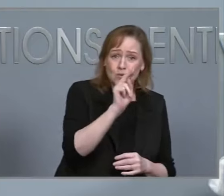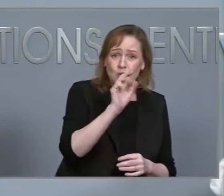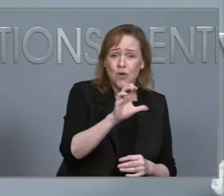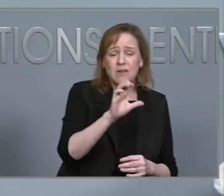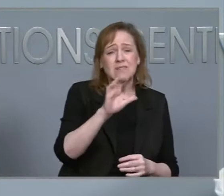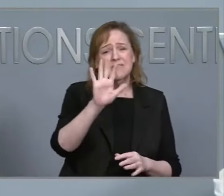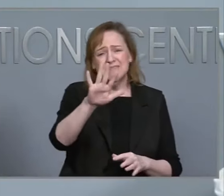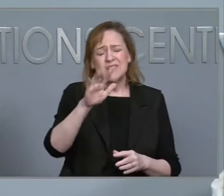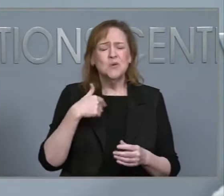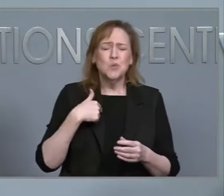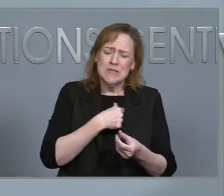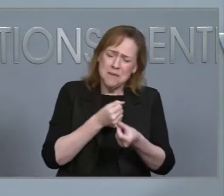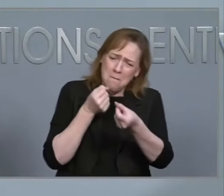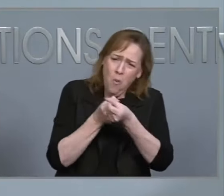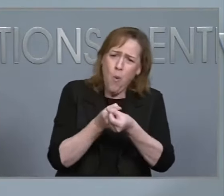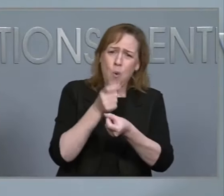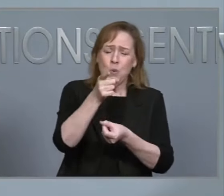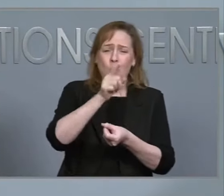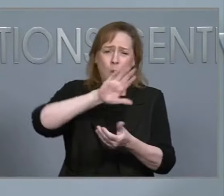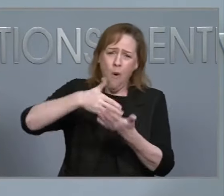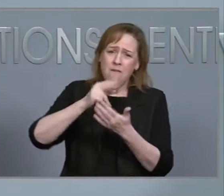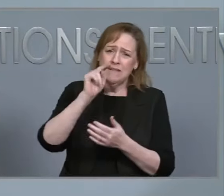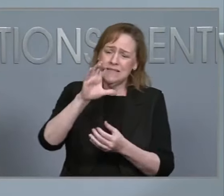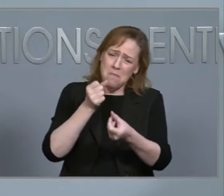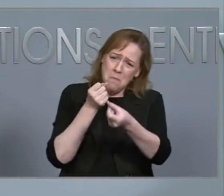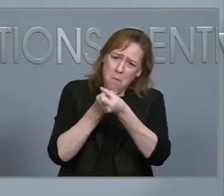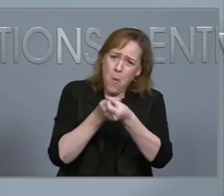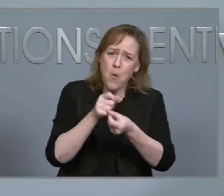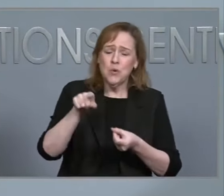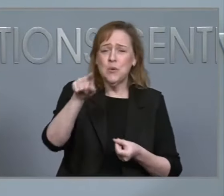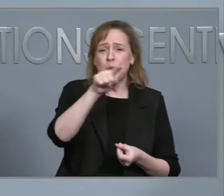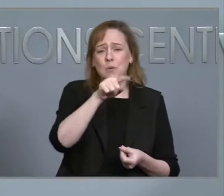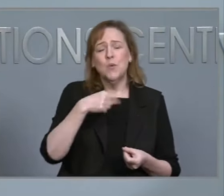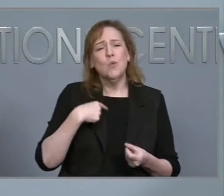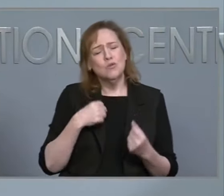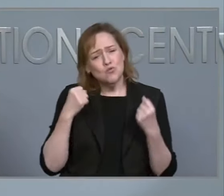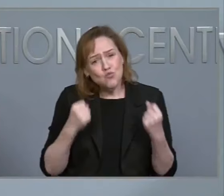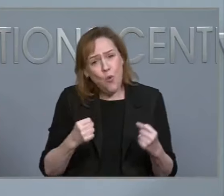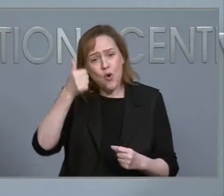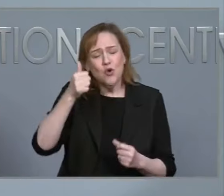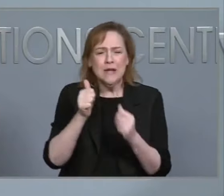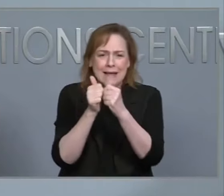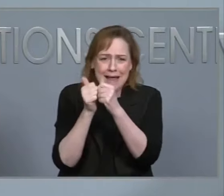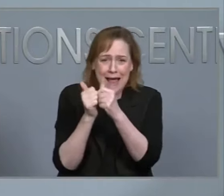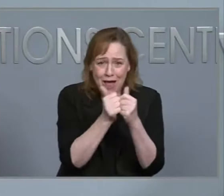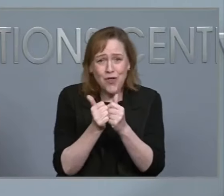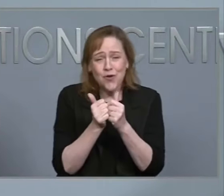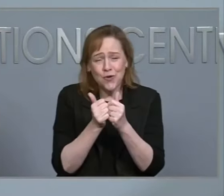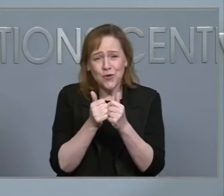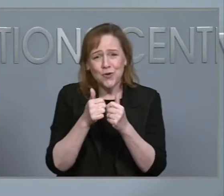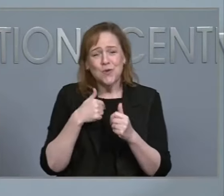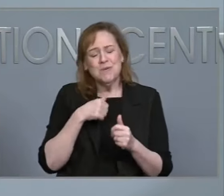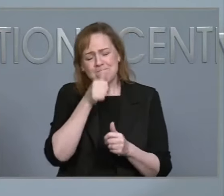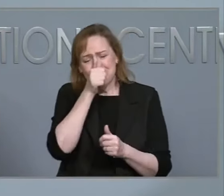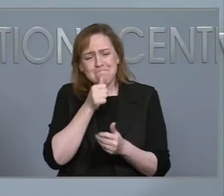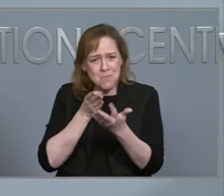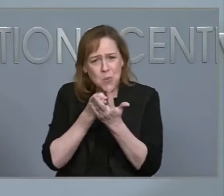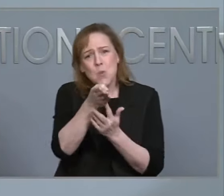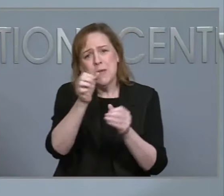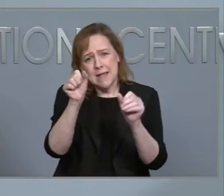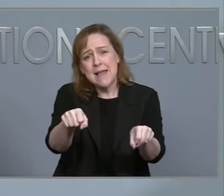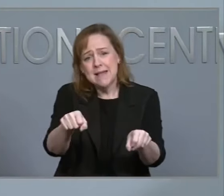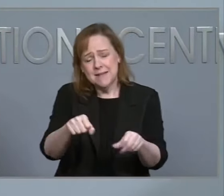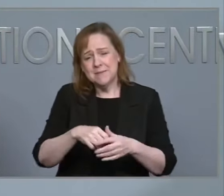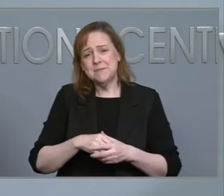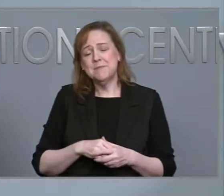with you. We are stronger together and make for more resilient communities. Finally, I want to once again acknowledge those